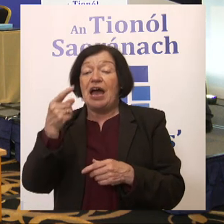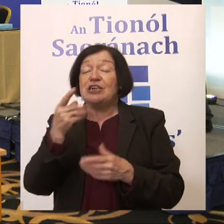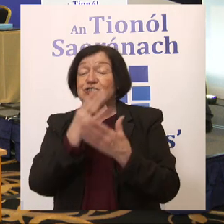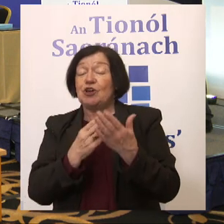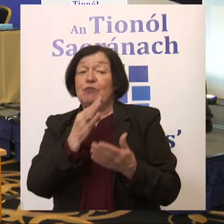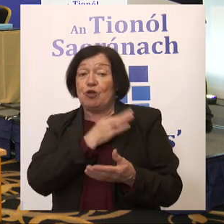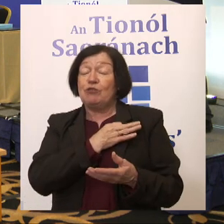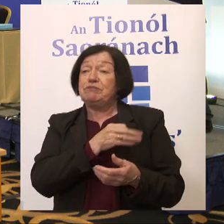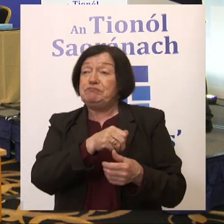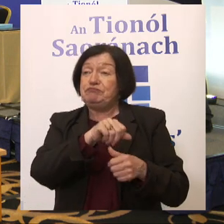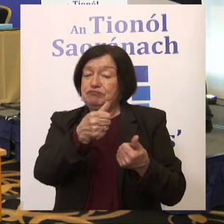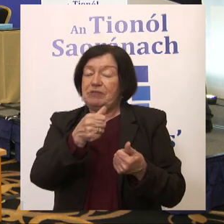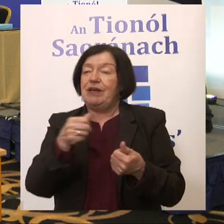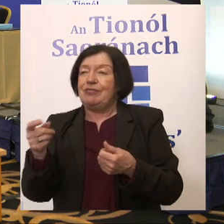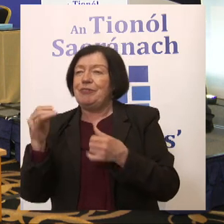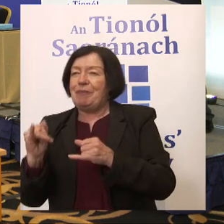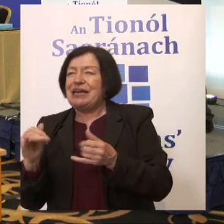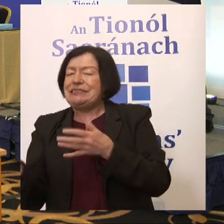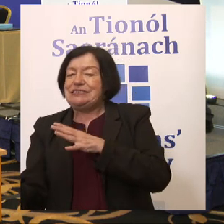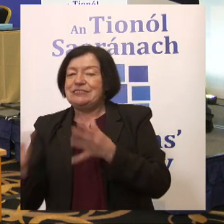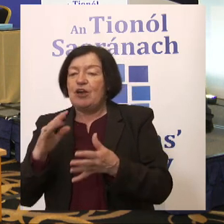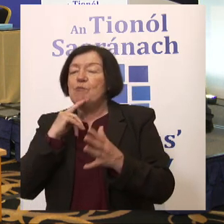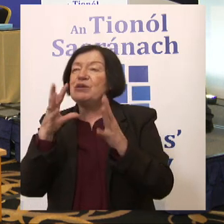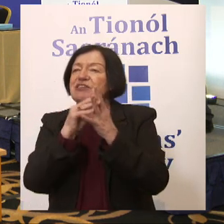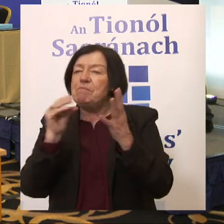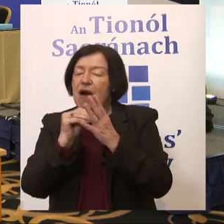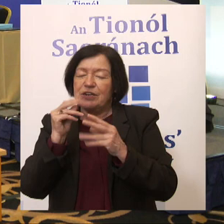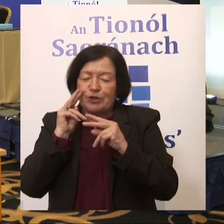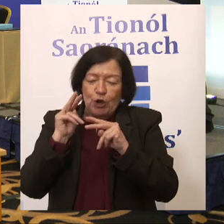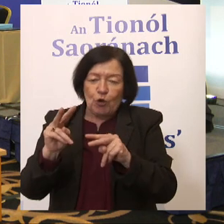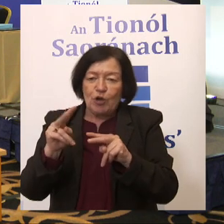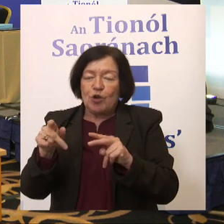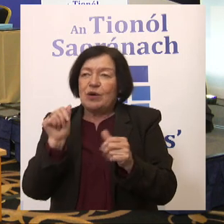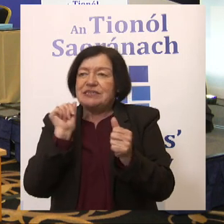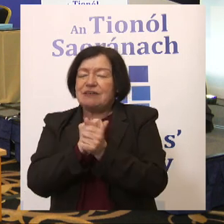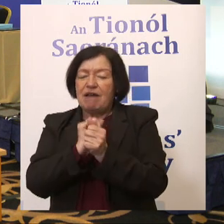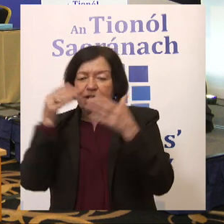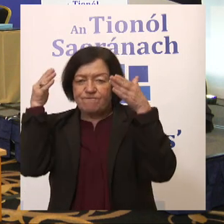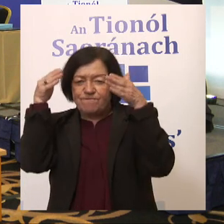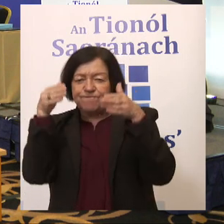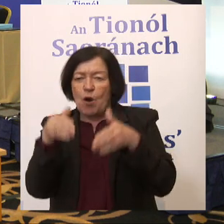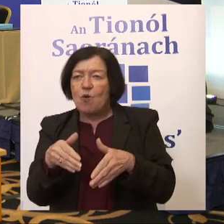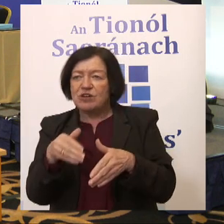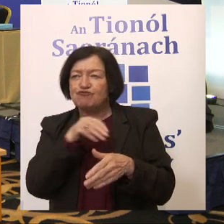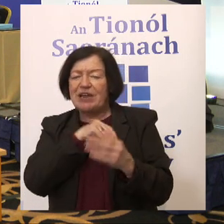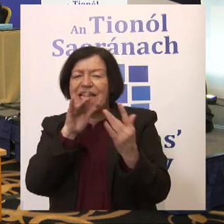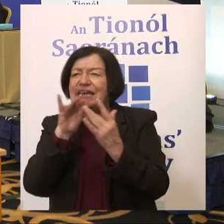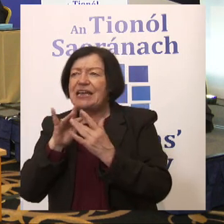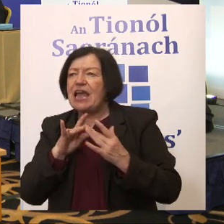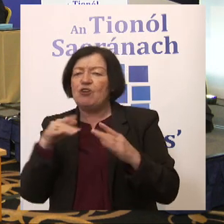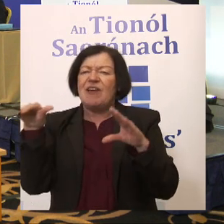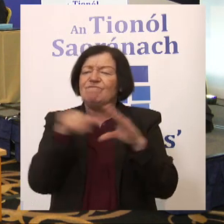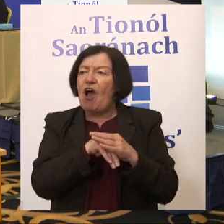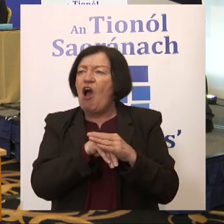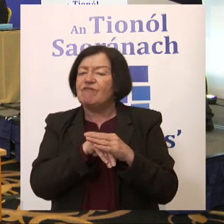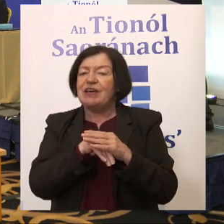the bad and the opposite is in other places. But it's a model to go down which is a very tightly focused, very engaged, very involved,